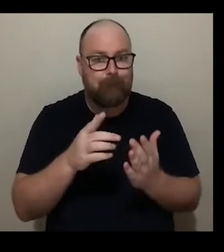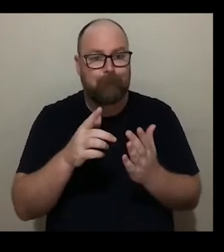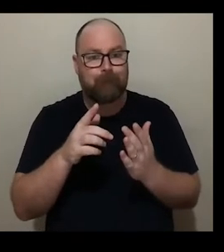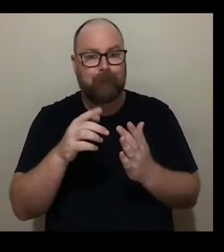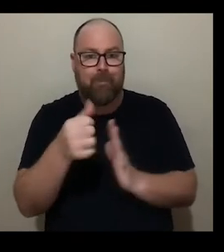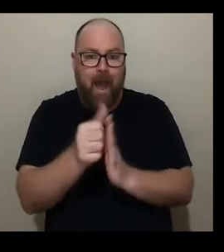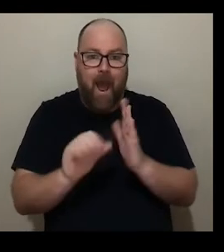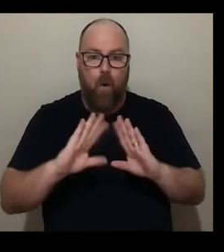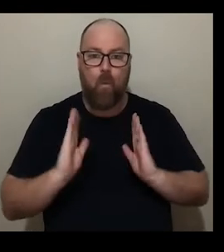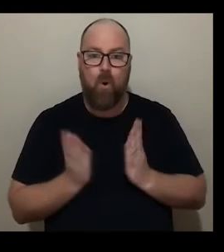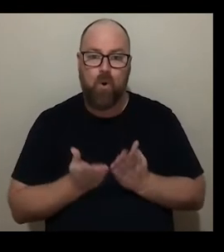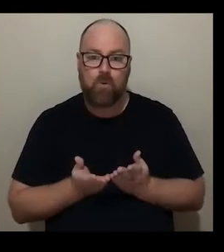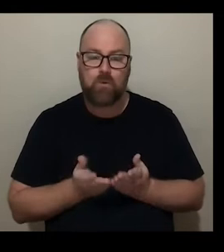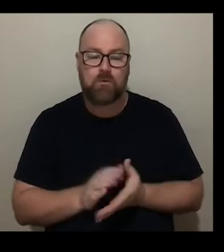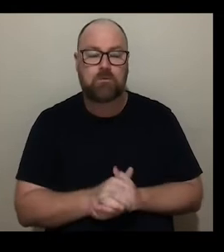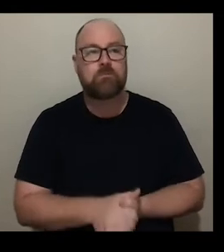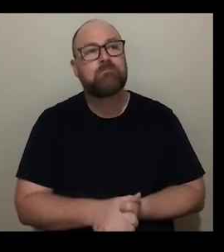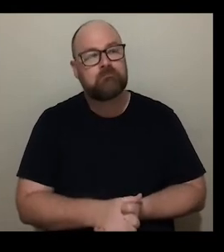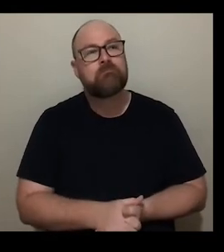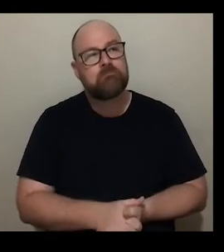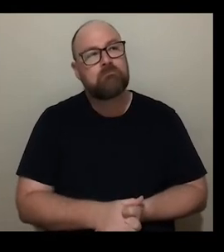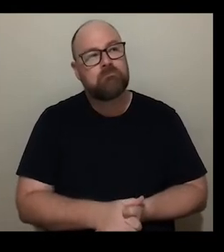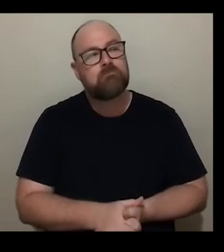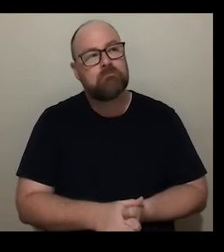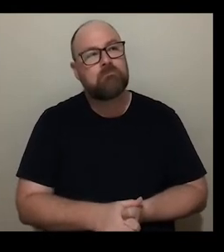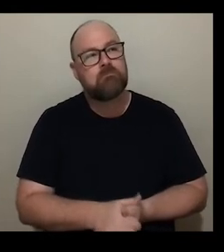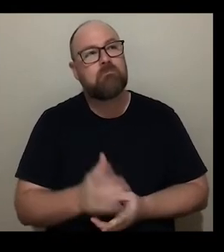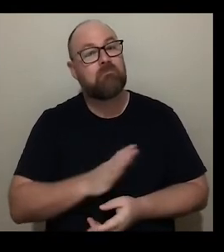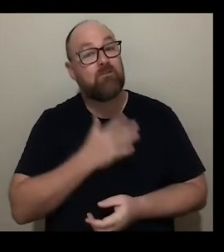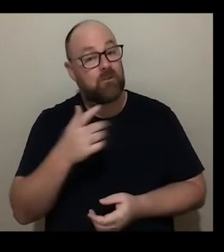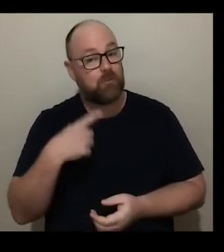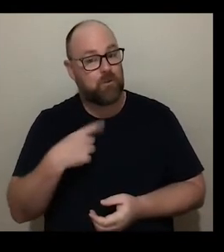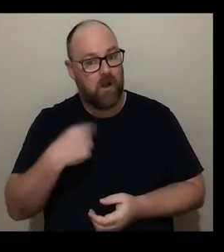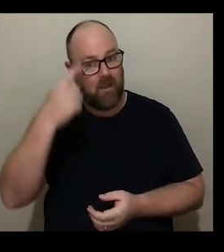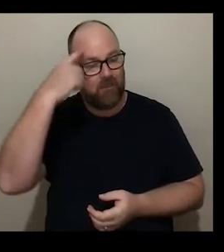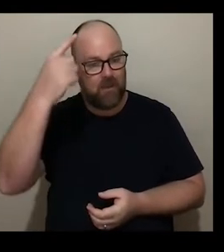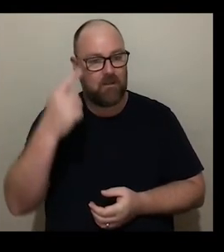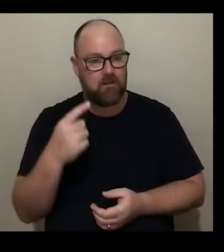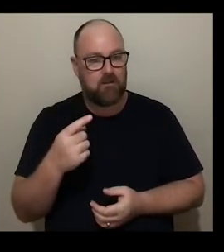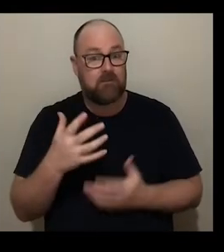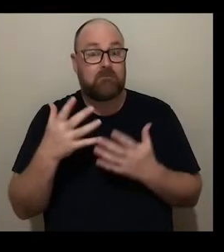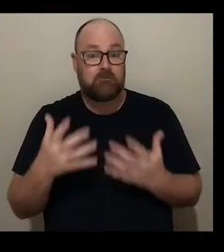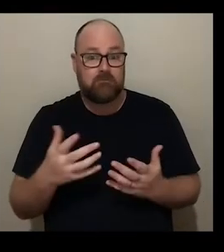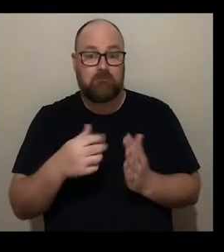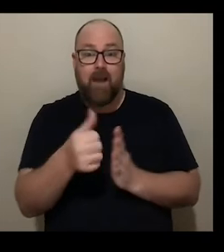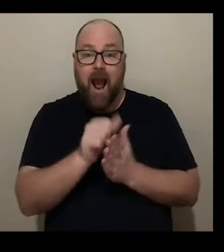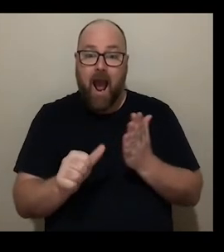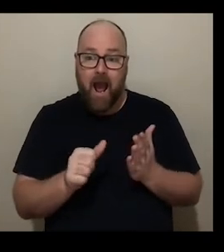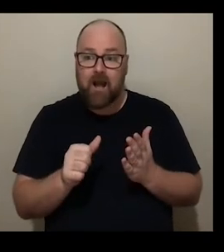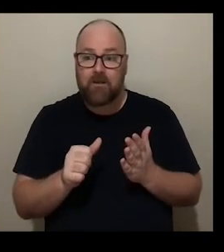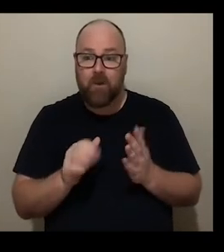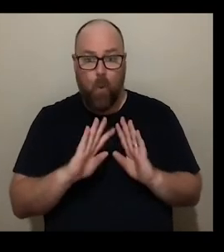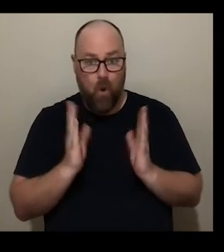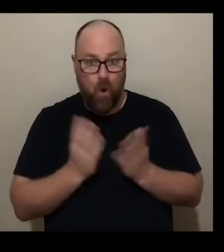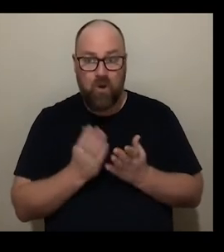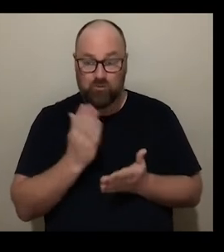it's really interesting because I think so often artists forget that actually the art world is the most competitive